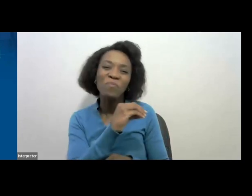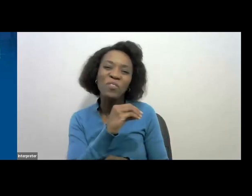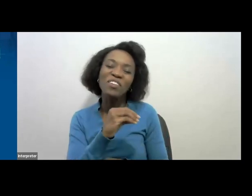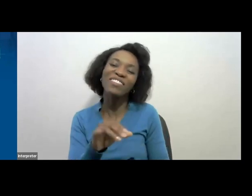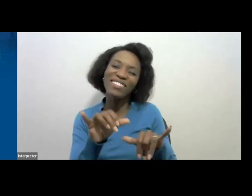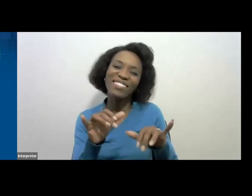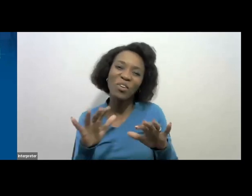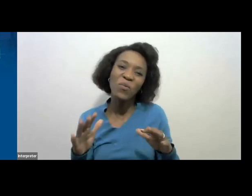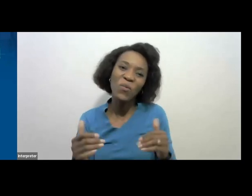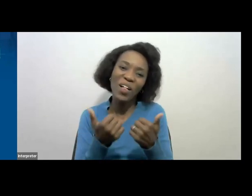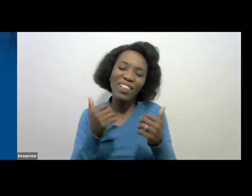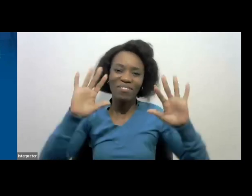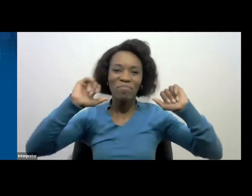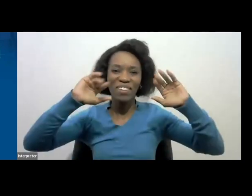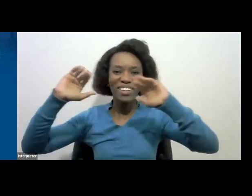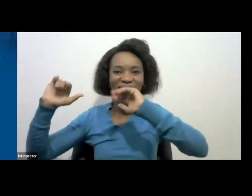Goodbye.